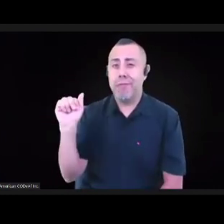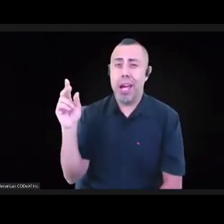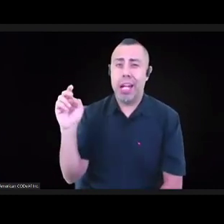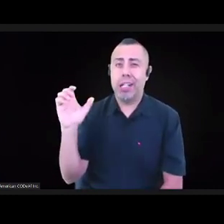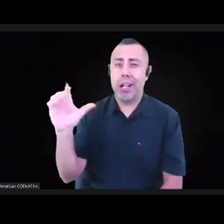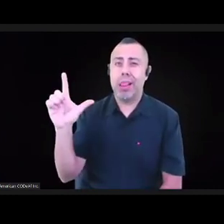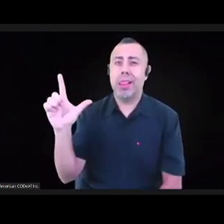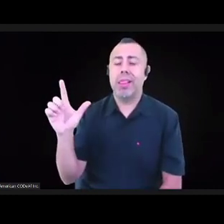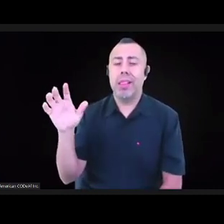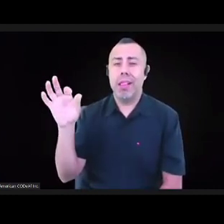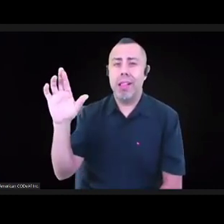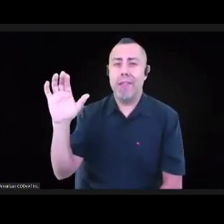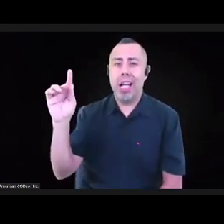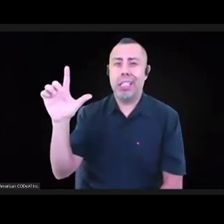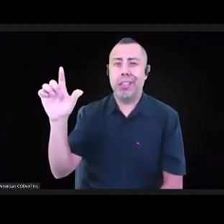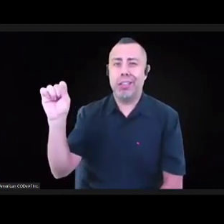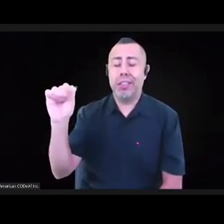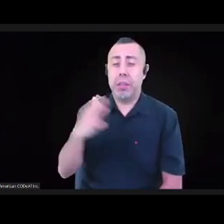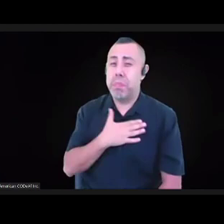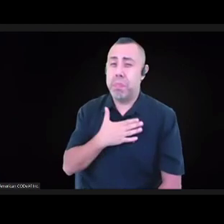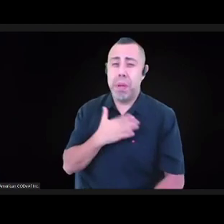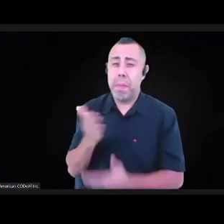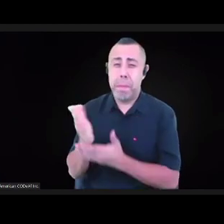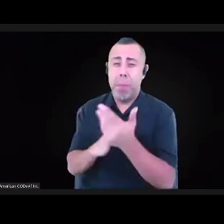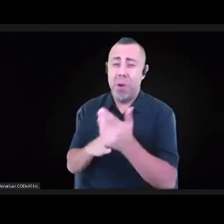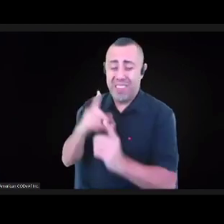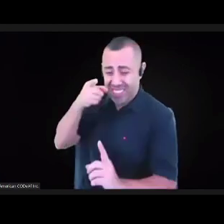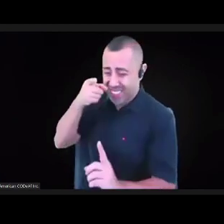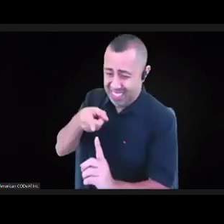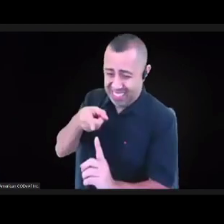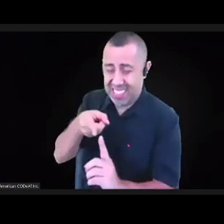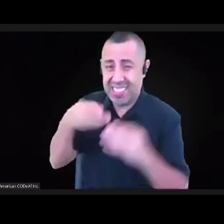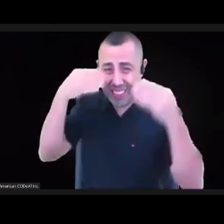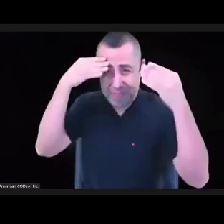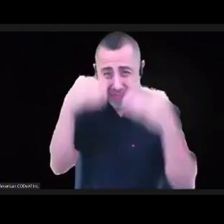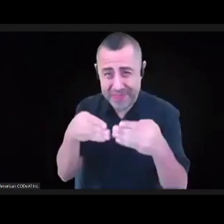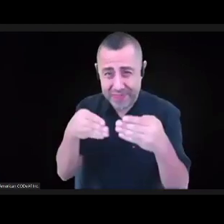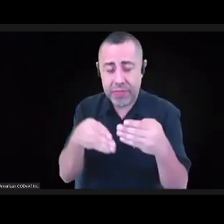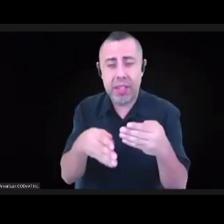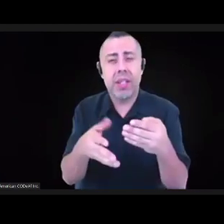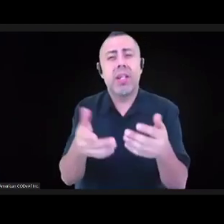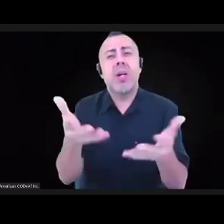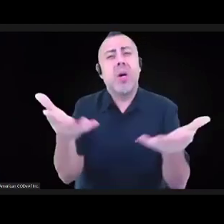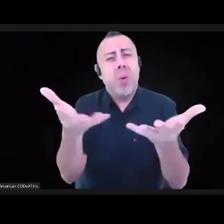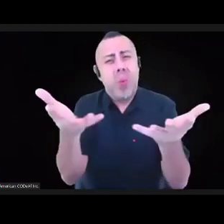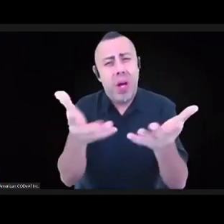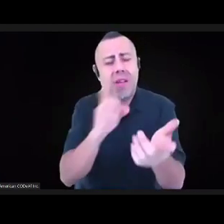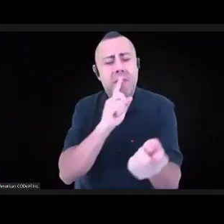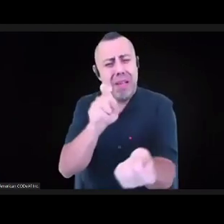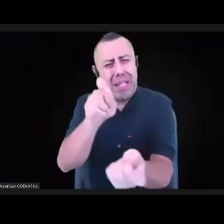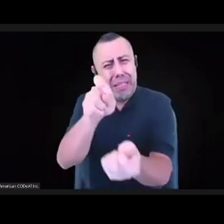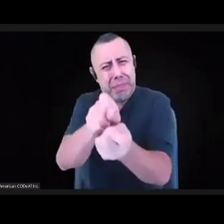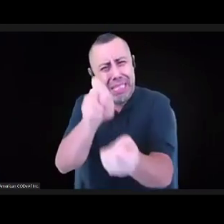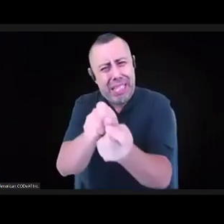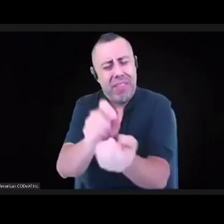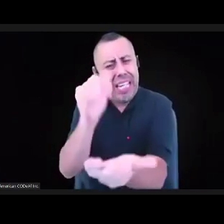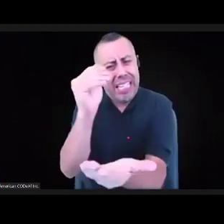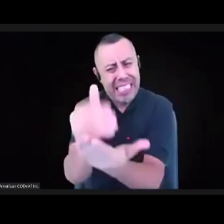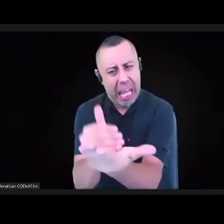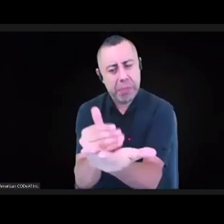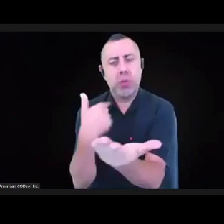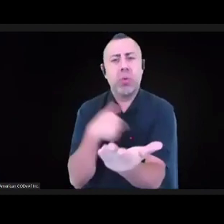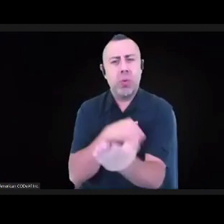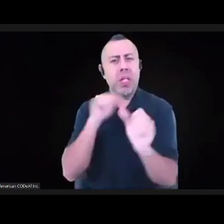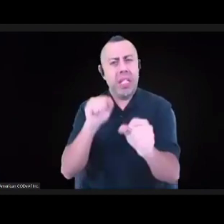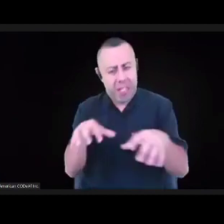what are specific steps that we can take, whether it's creating new ways of making decisions, and that